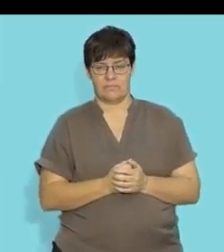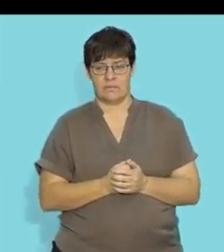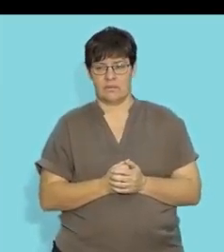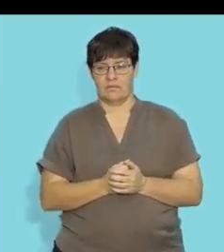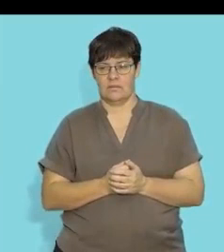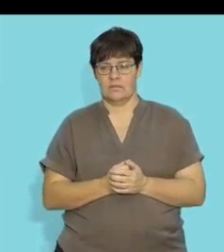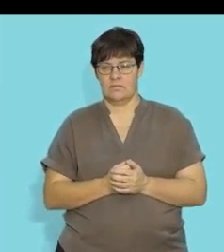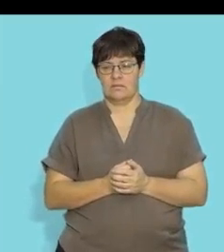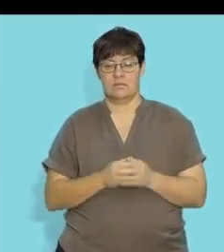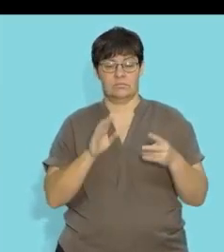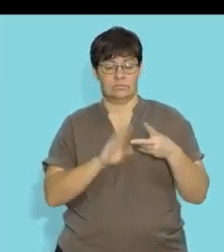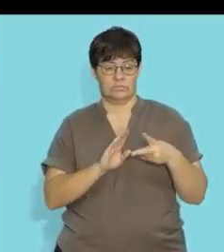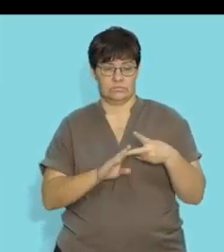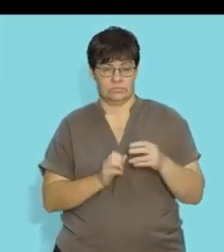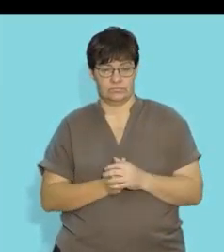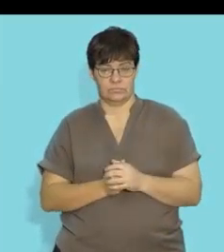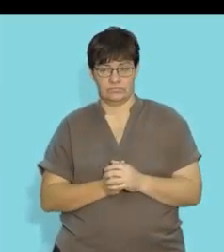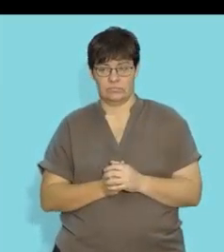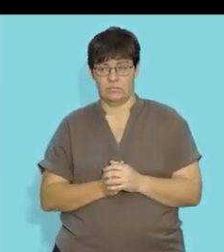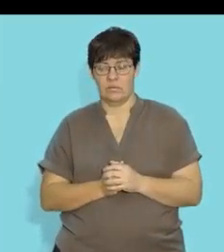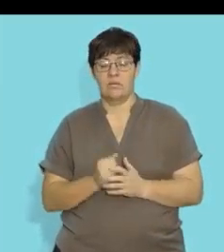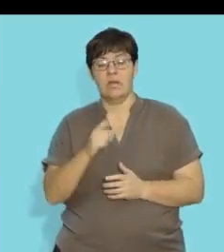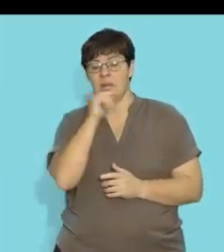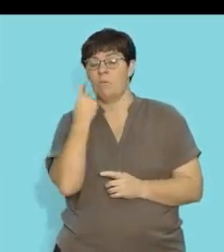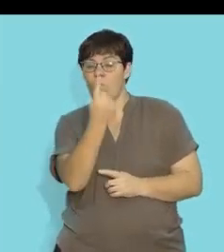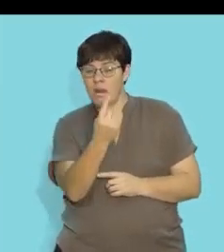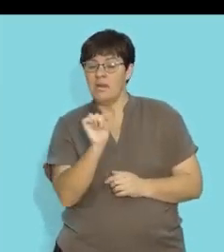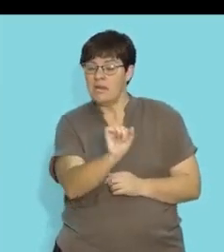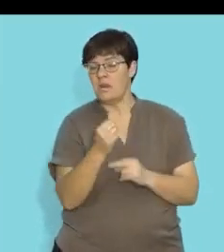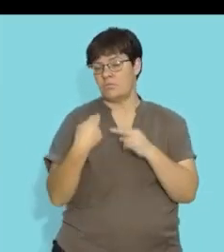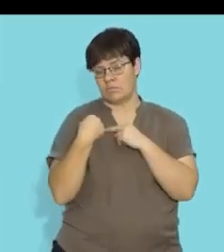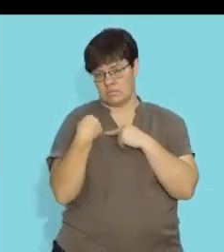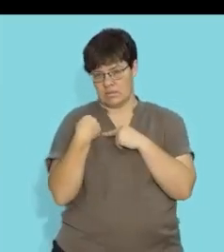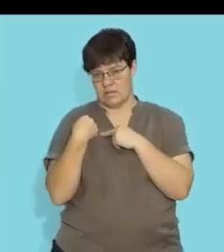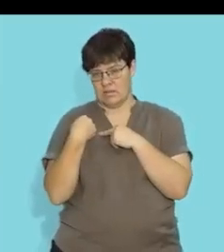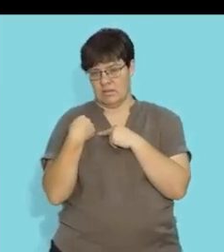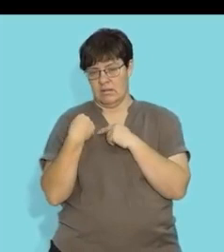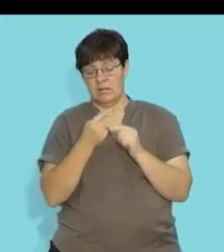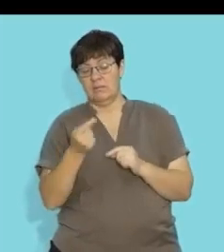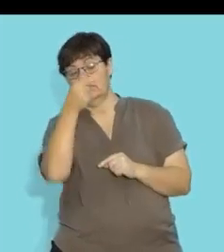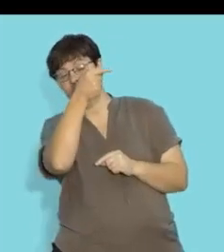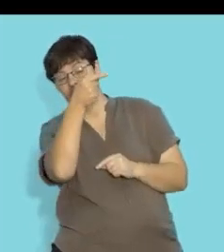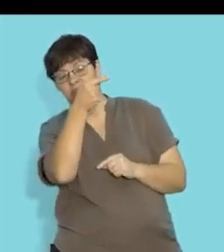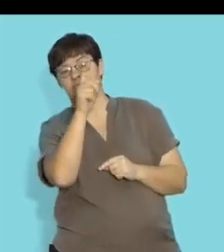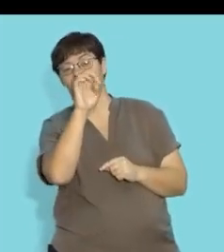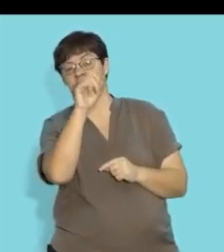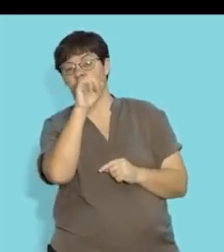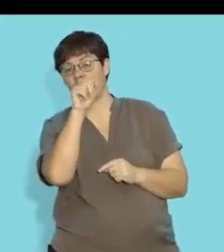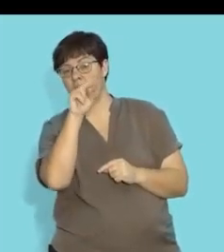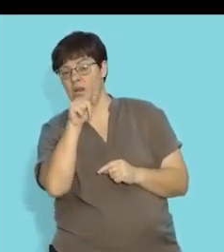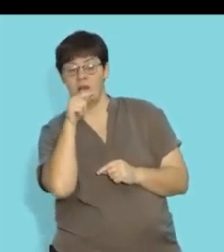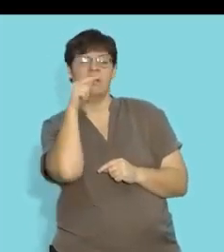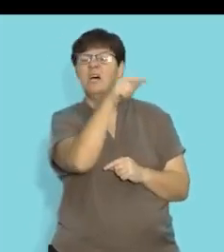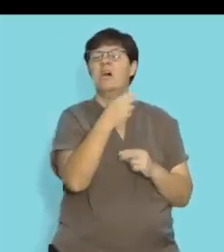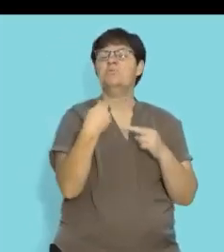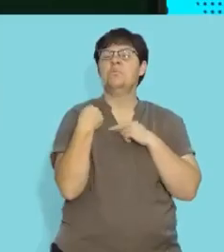question two name one function of the hormone mentioned in question one so what are the functions